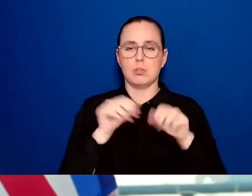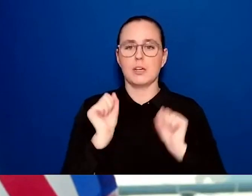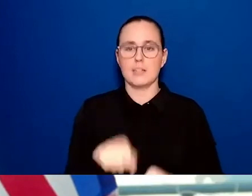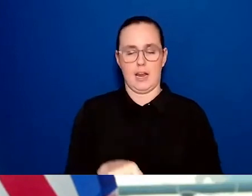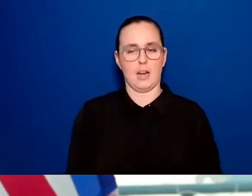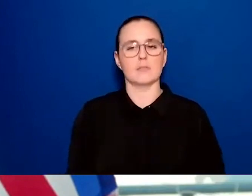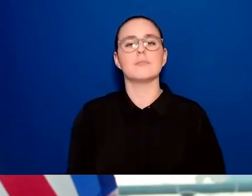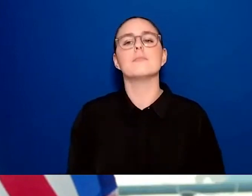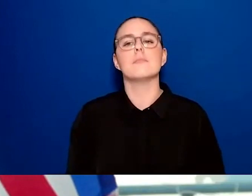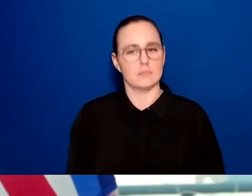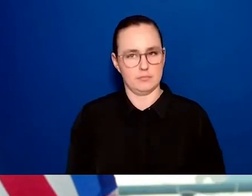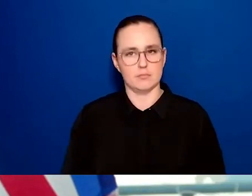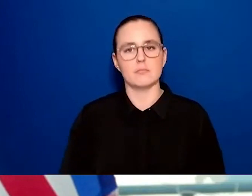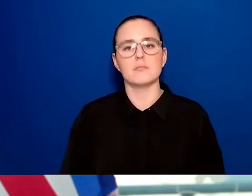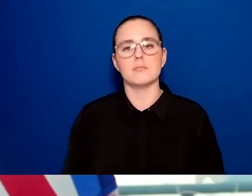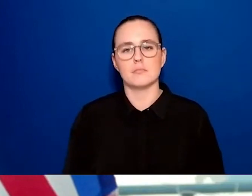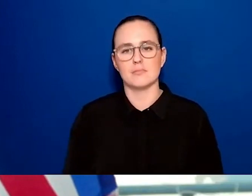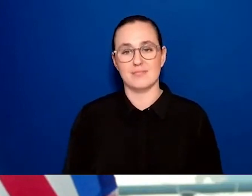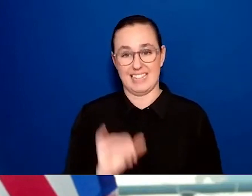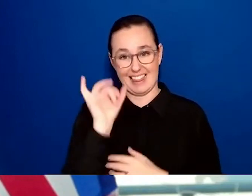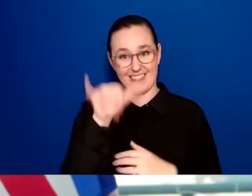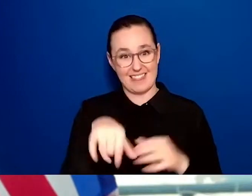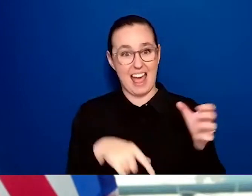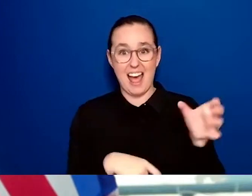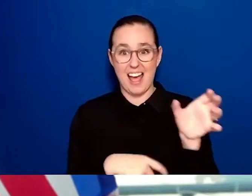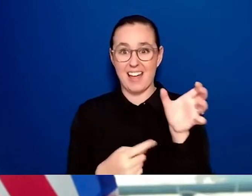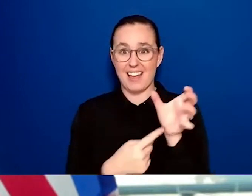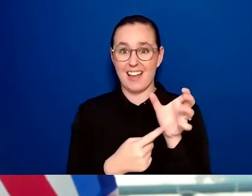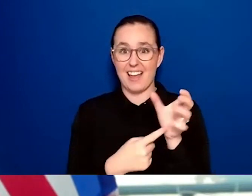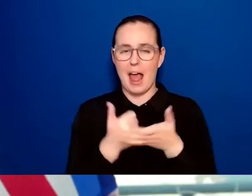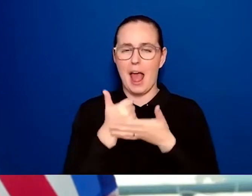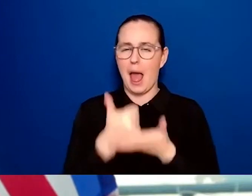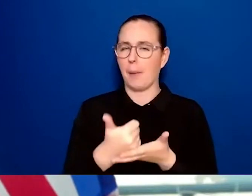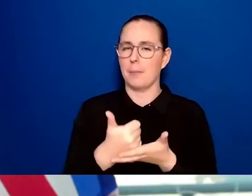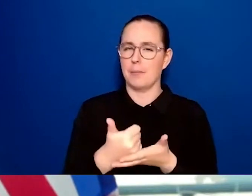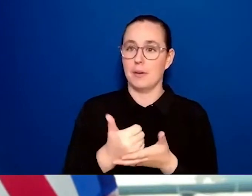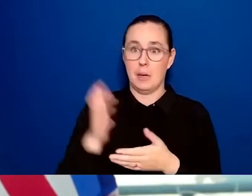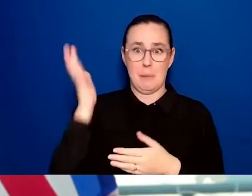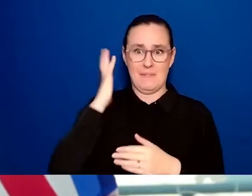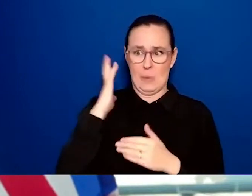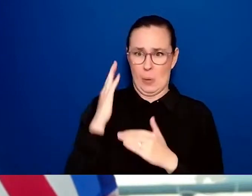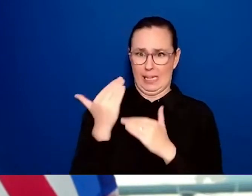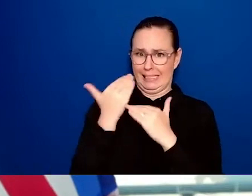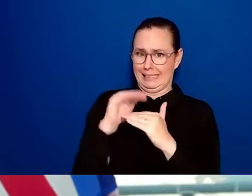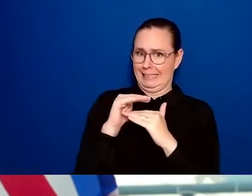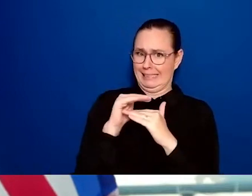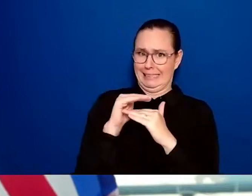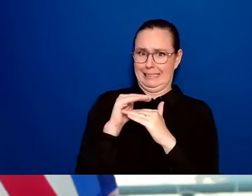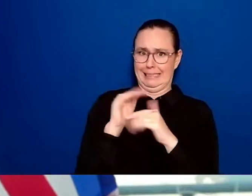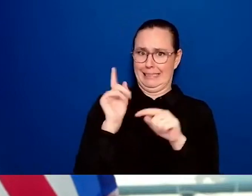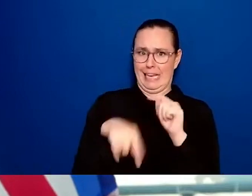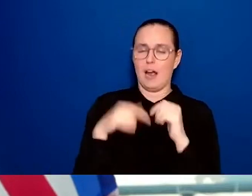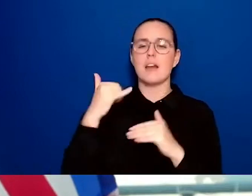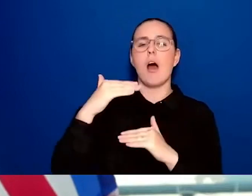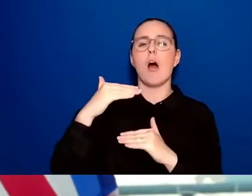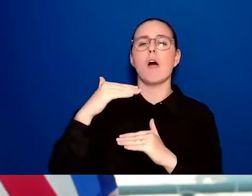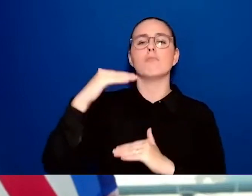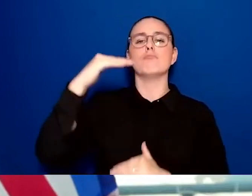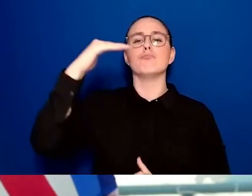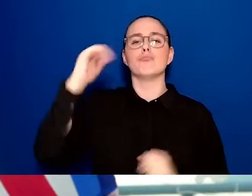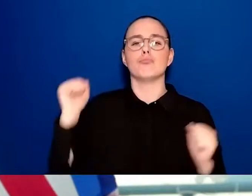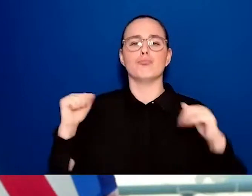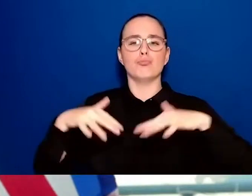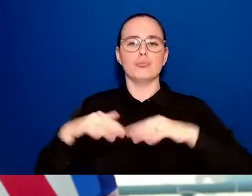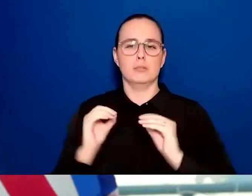of the more strict restrictions that we have had to have in place, and it does mean that we are seeing a levelling off, particularly in the